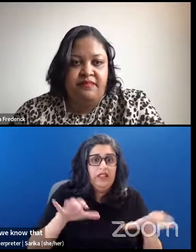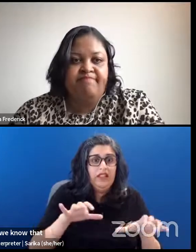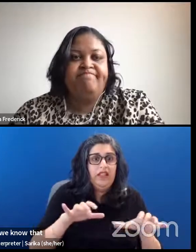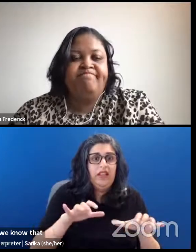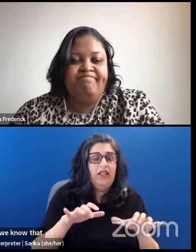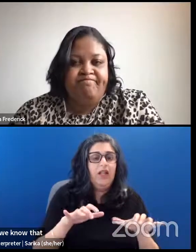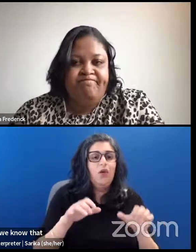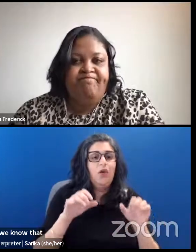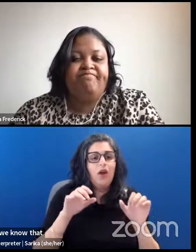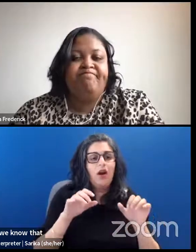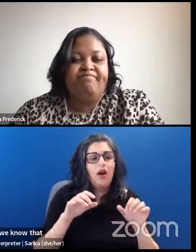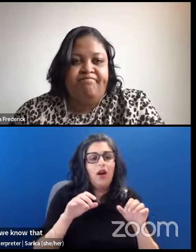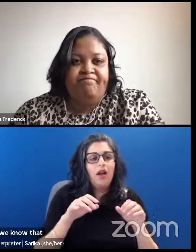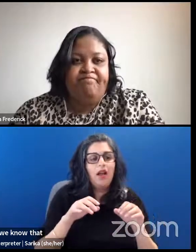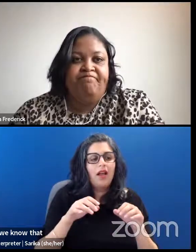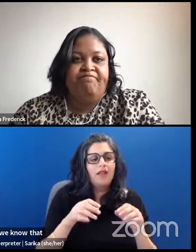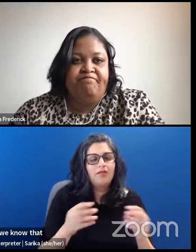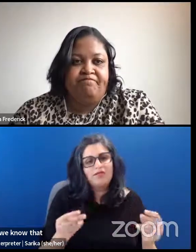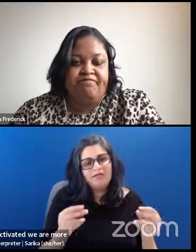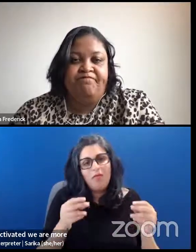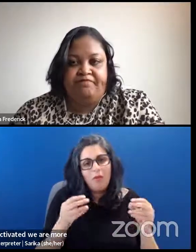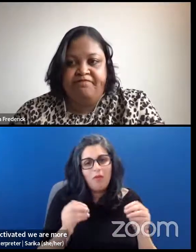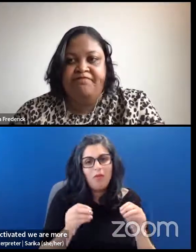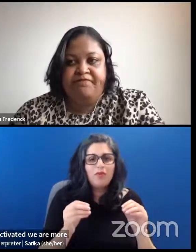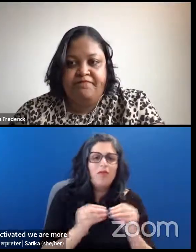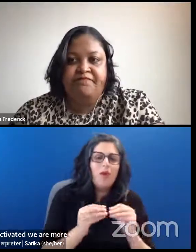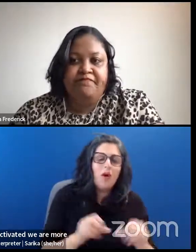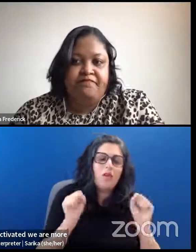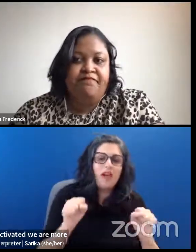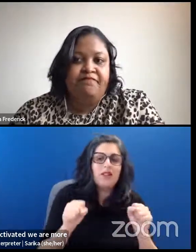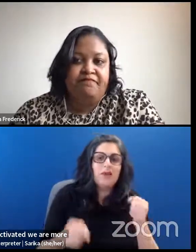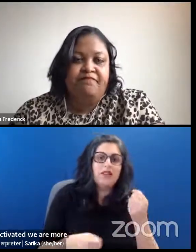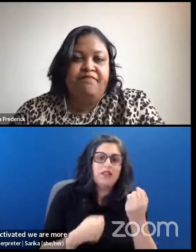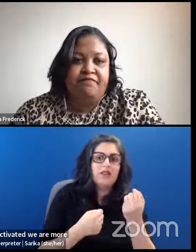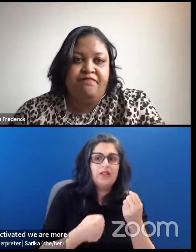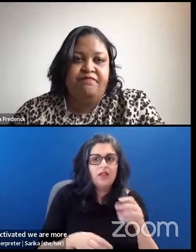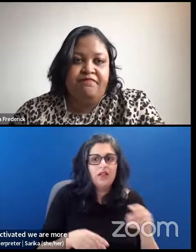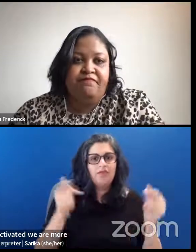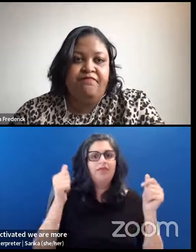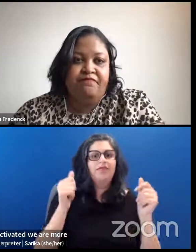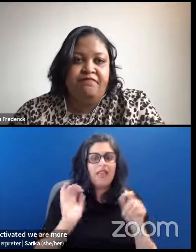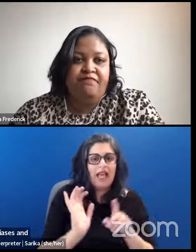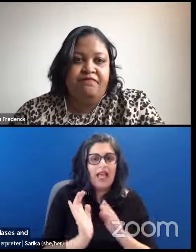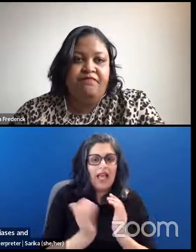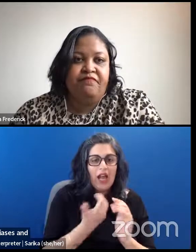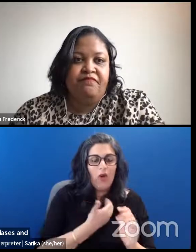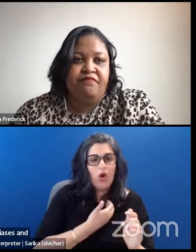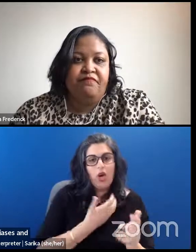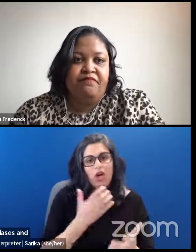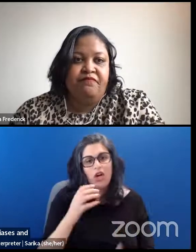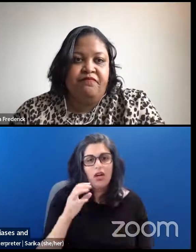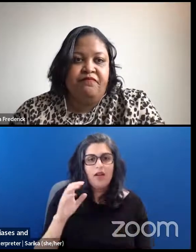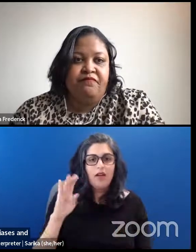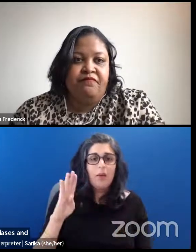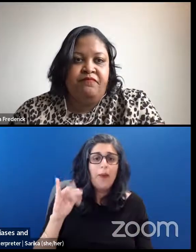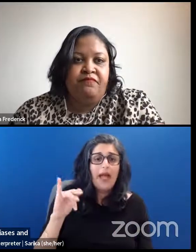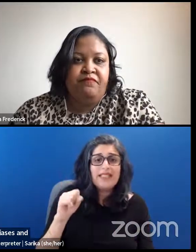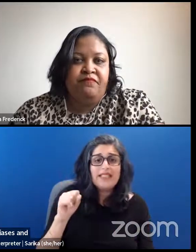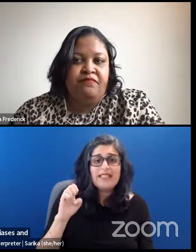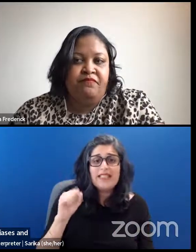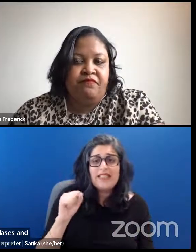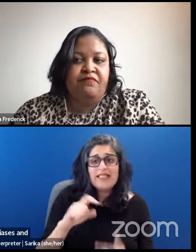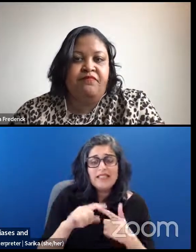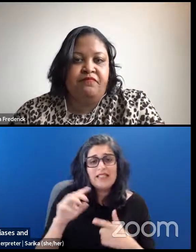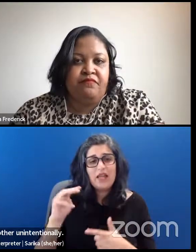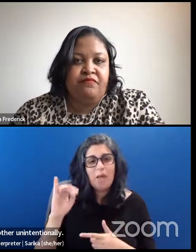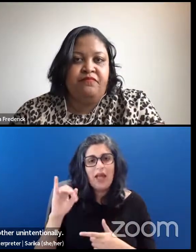biases. So we're more likely to activate microaggressions and to hurt each other unintentionally. And so that is a key, key piece of all